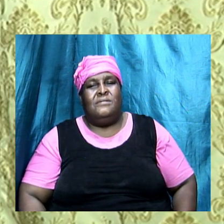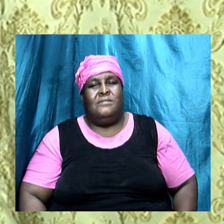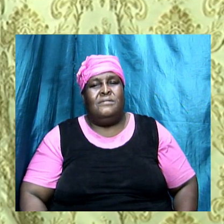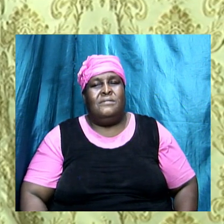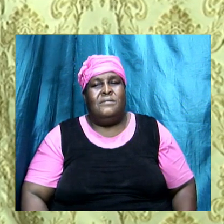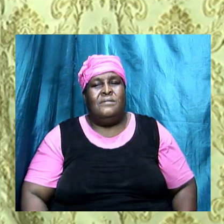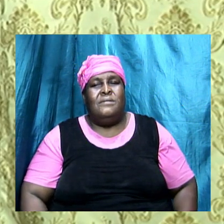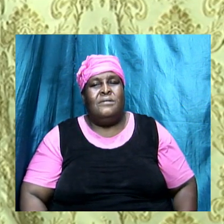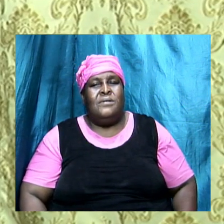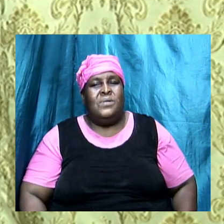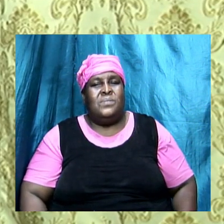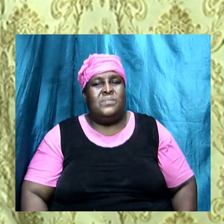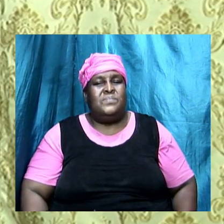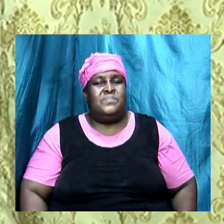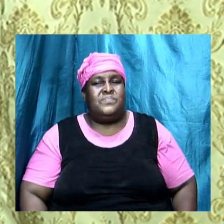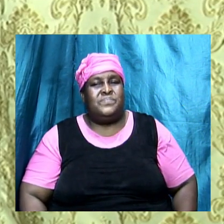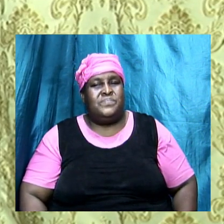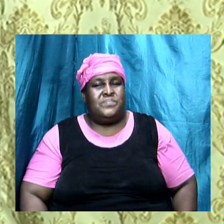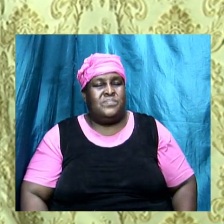I tell you sometimes